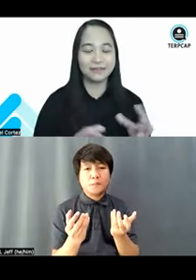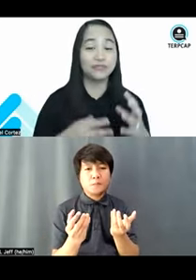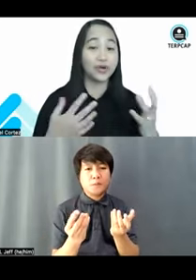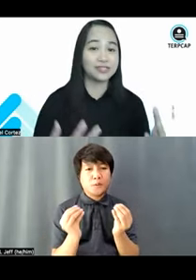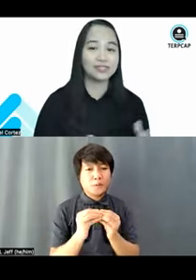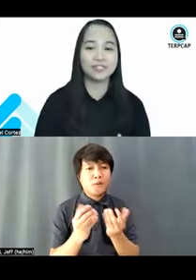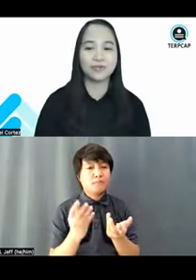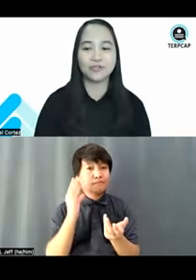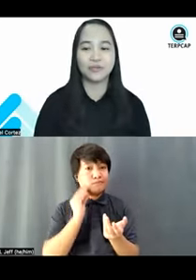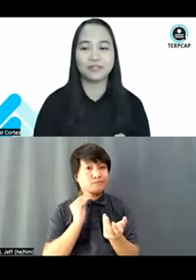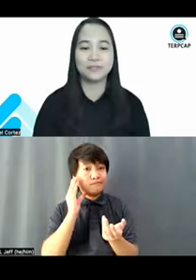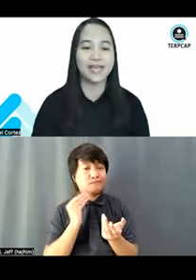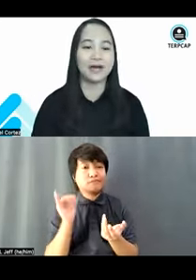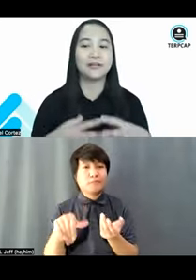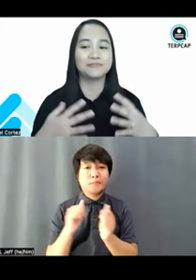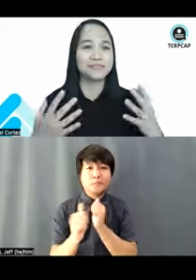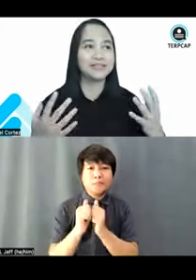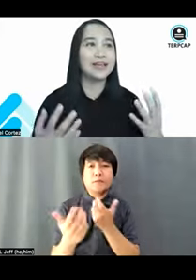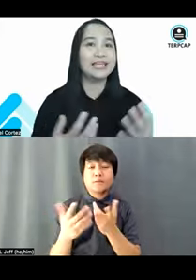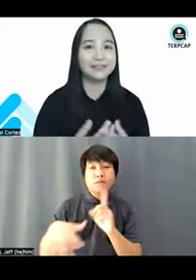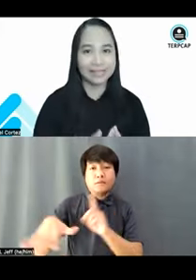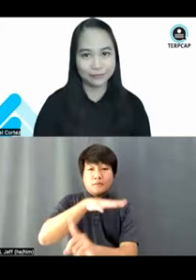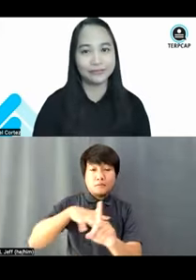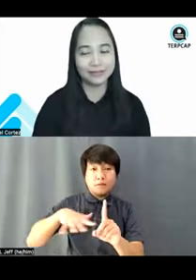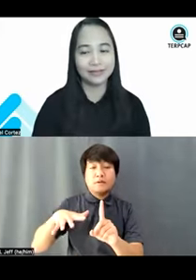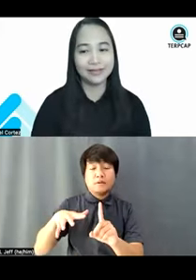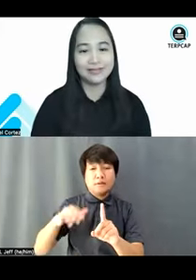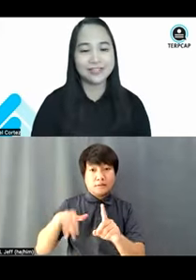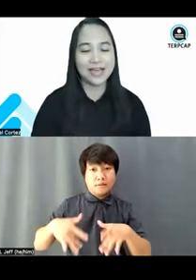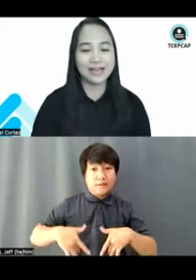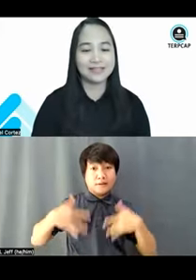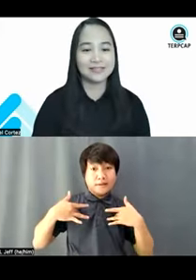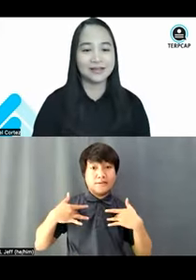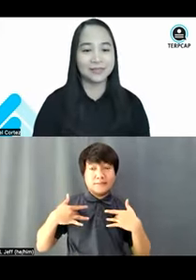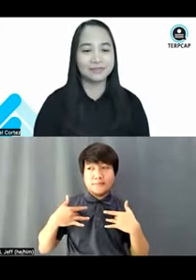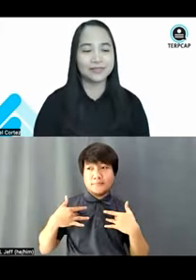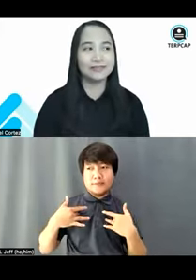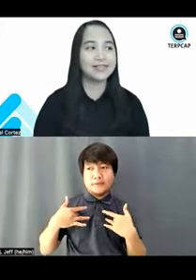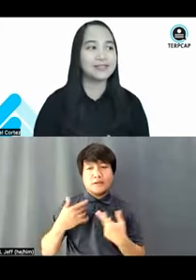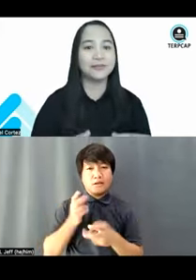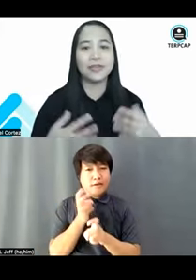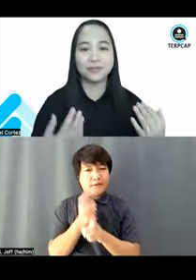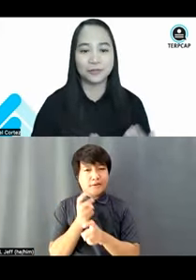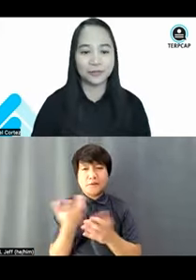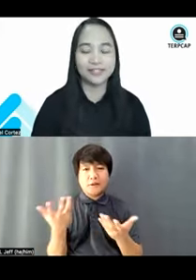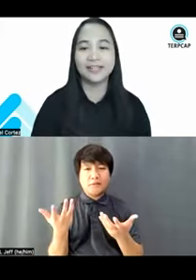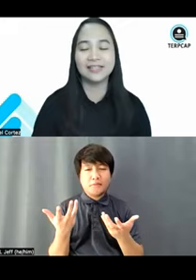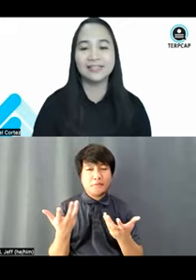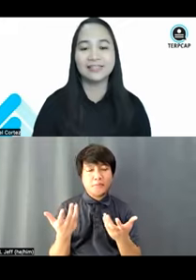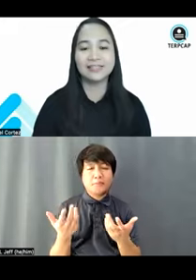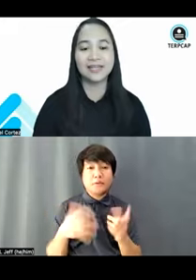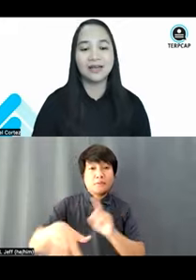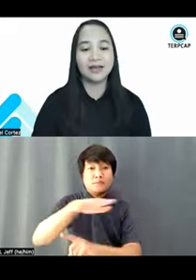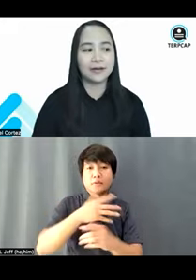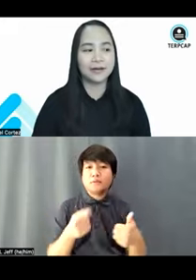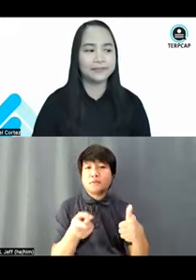adverse socioeconomic outcomes in life, such as less education opportunities,